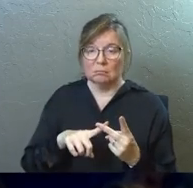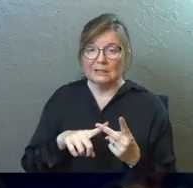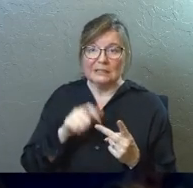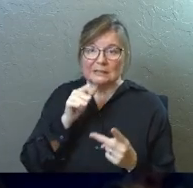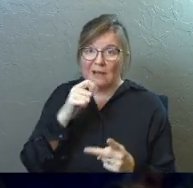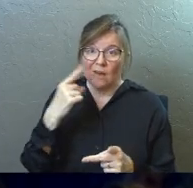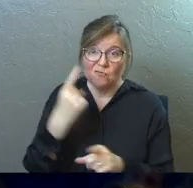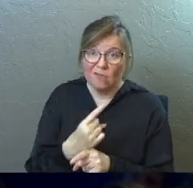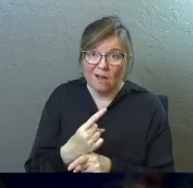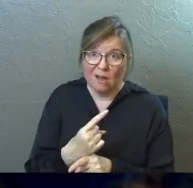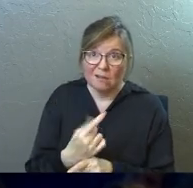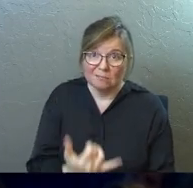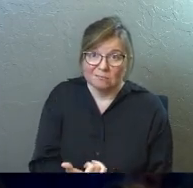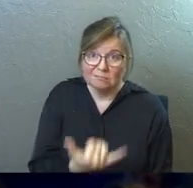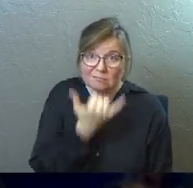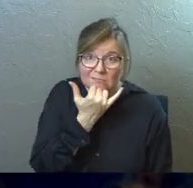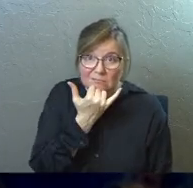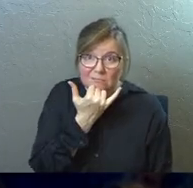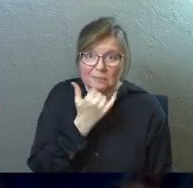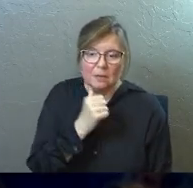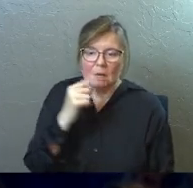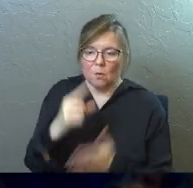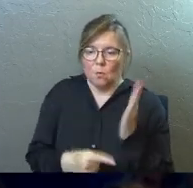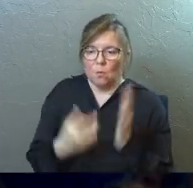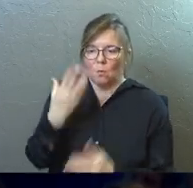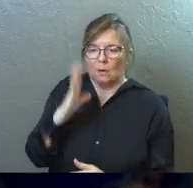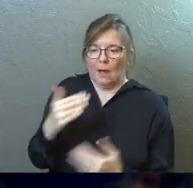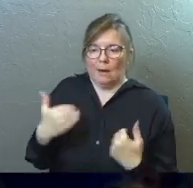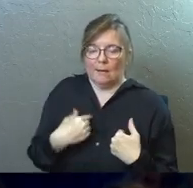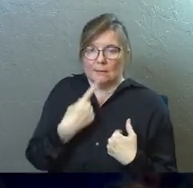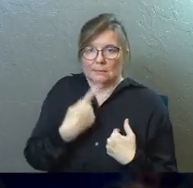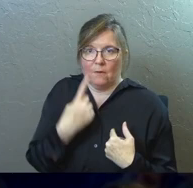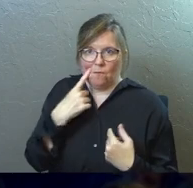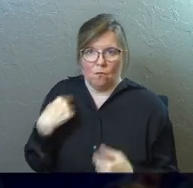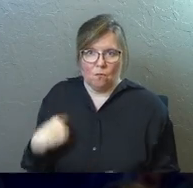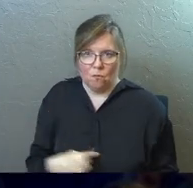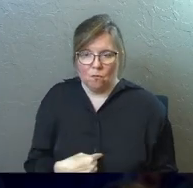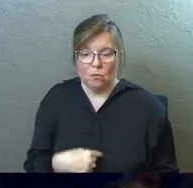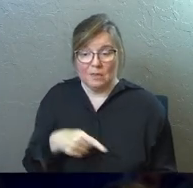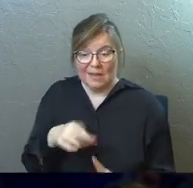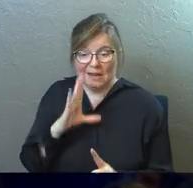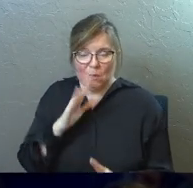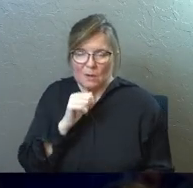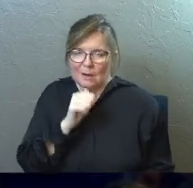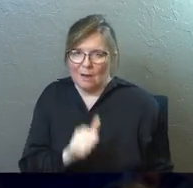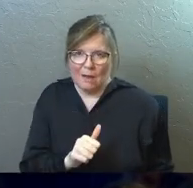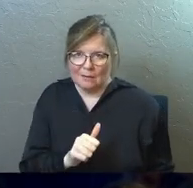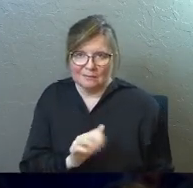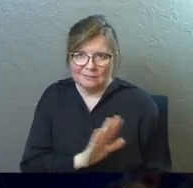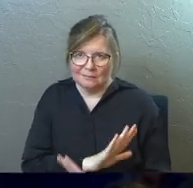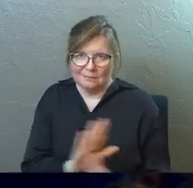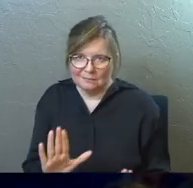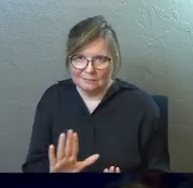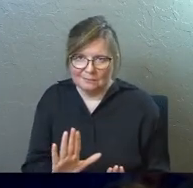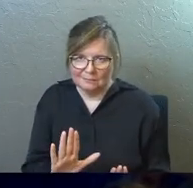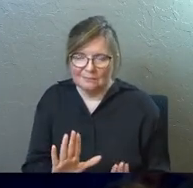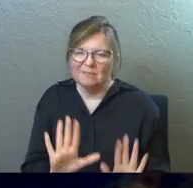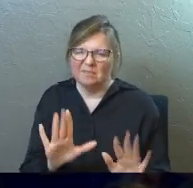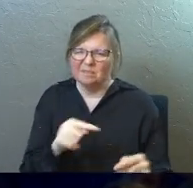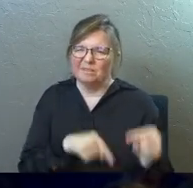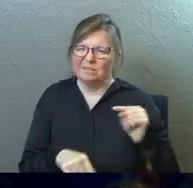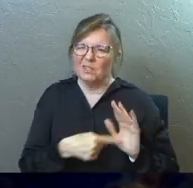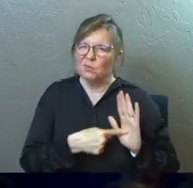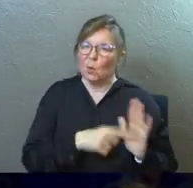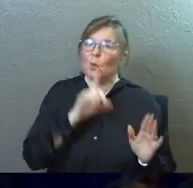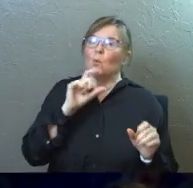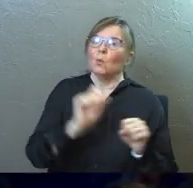inaccurate, is not what God has said to us. He would not. So let me show you the actual